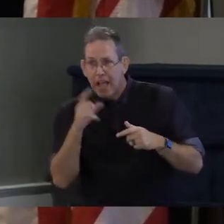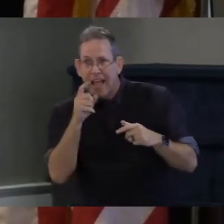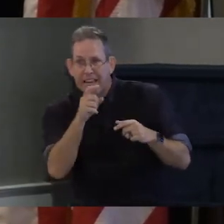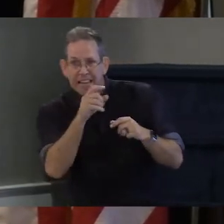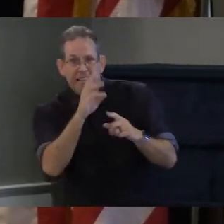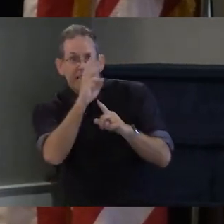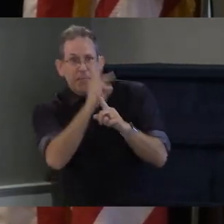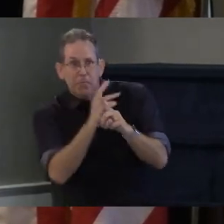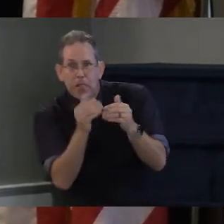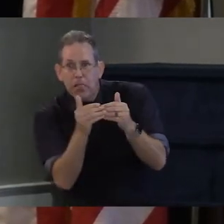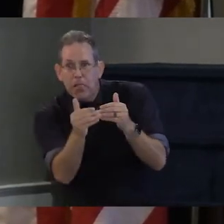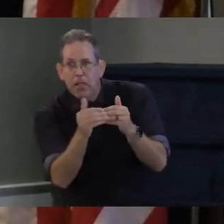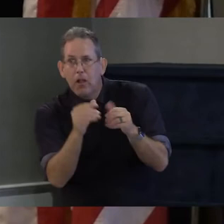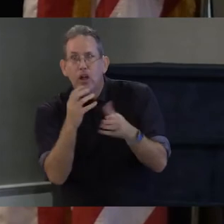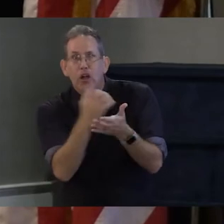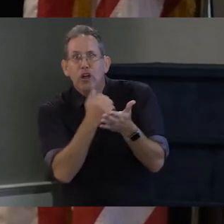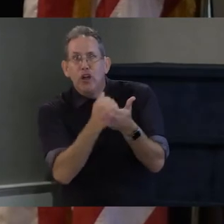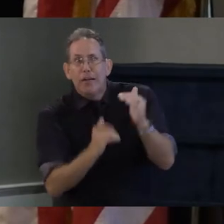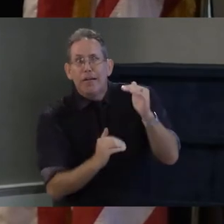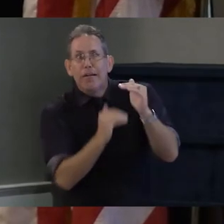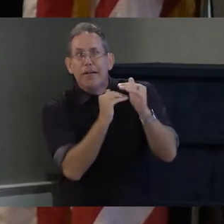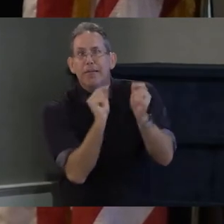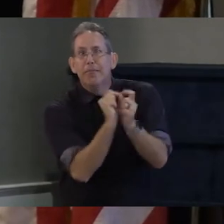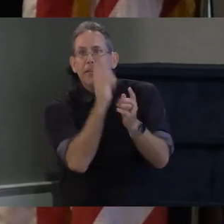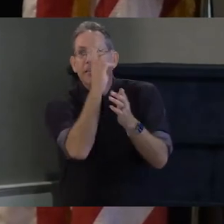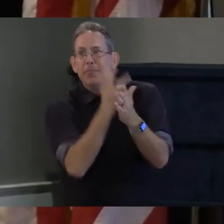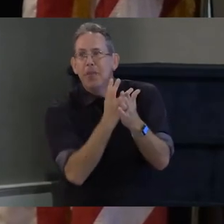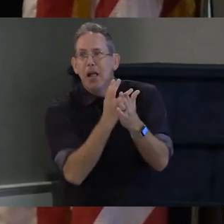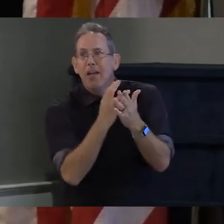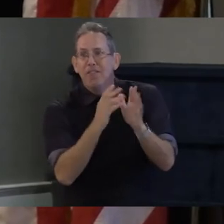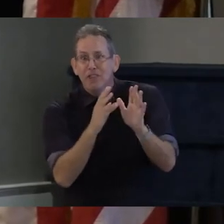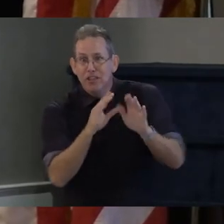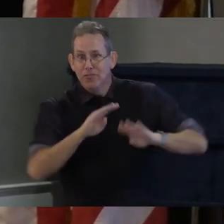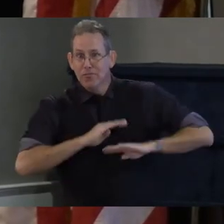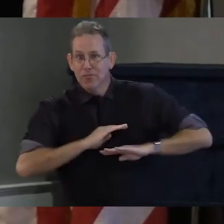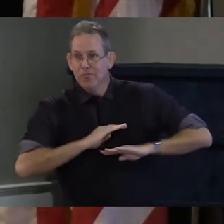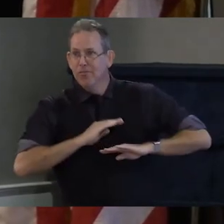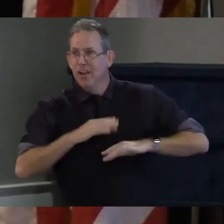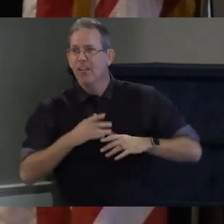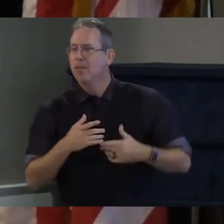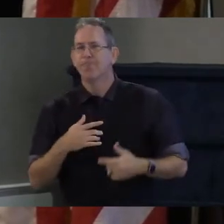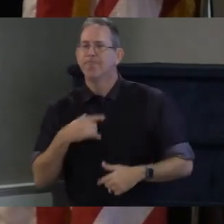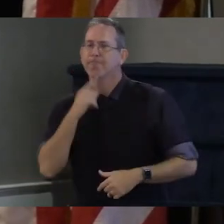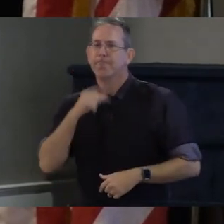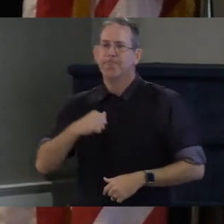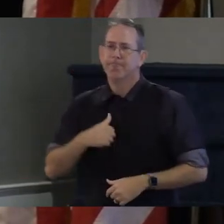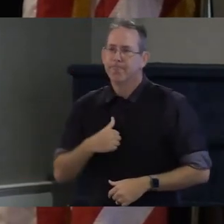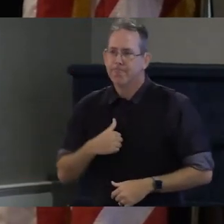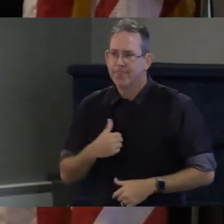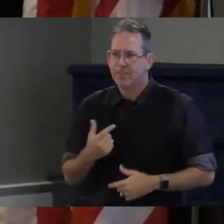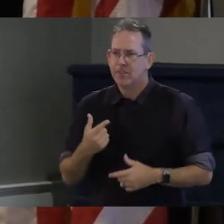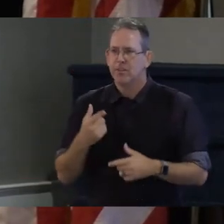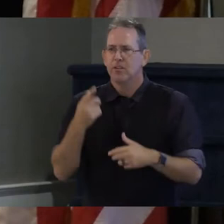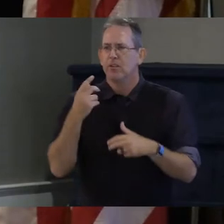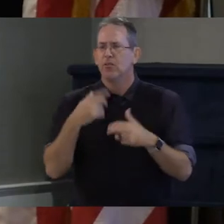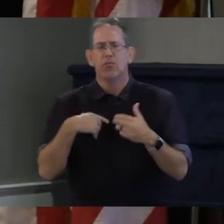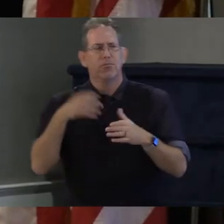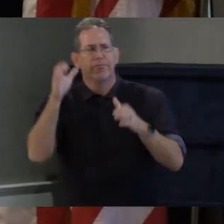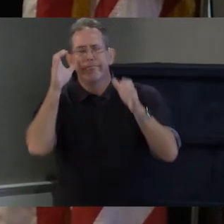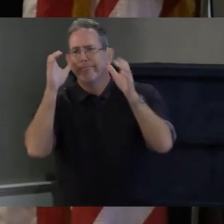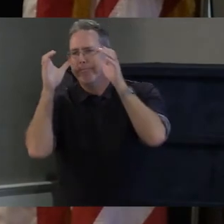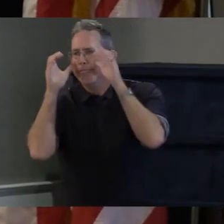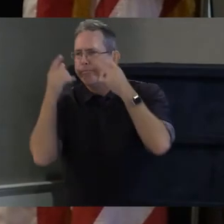benefits so that i can save up enough to get to the next level and i think that that's something we've heard from everyone who